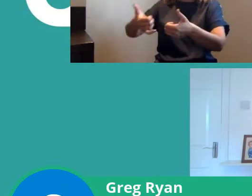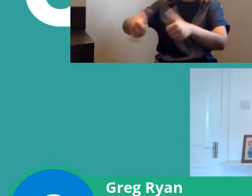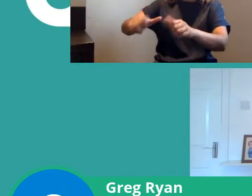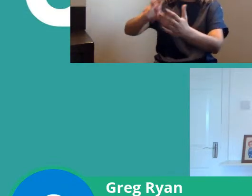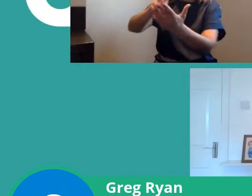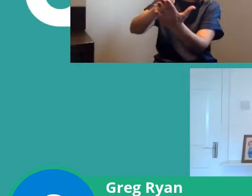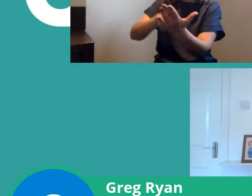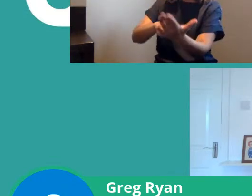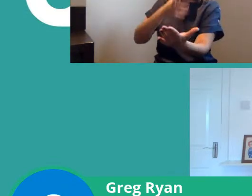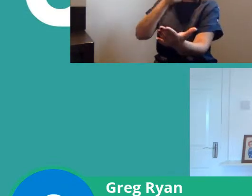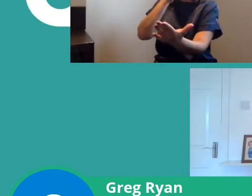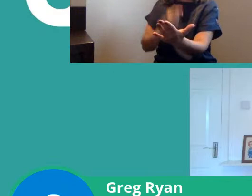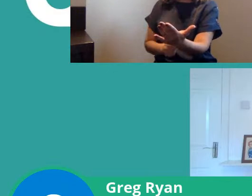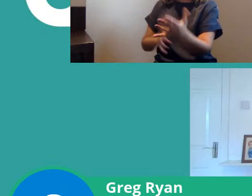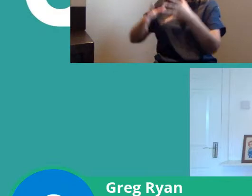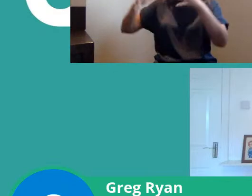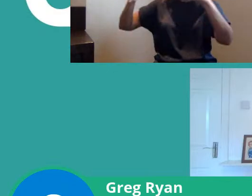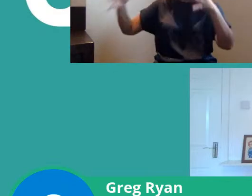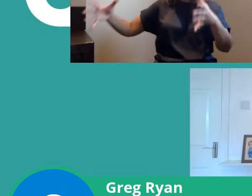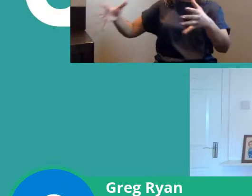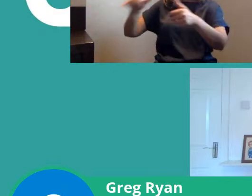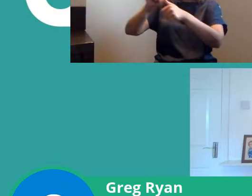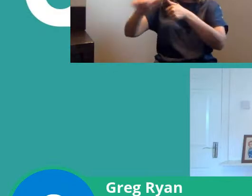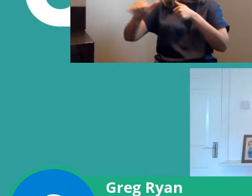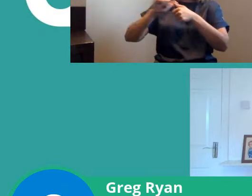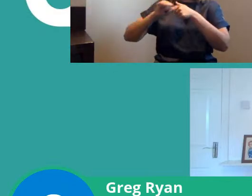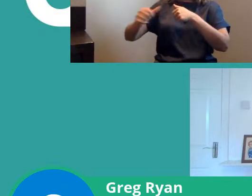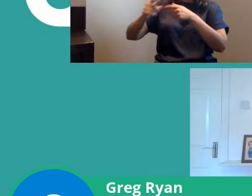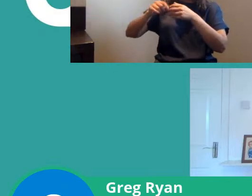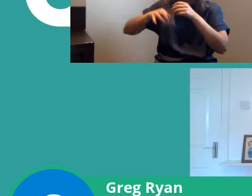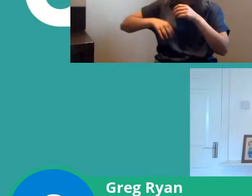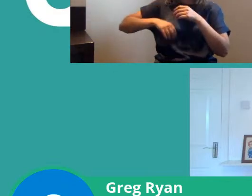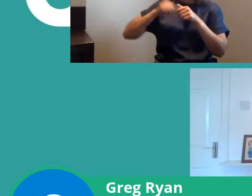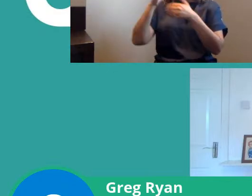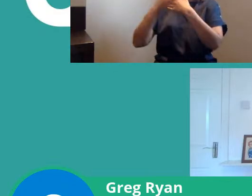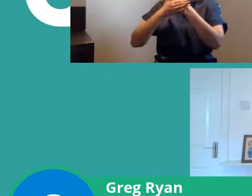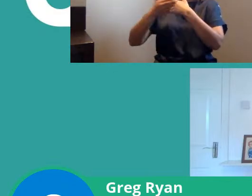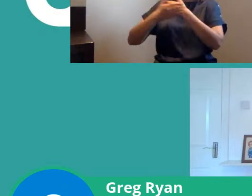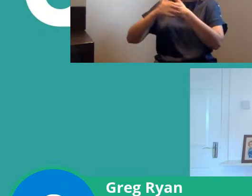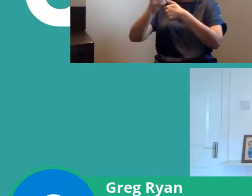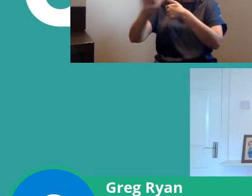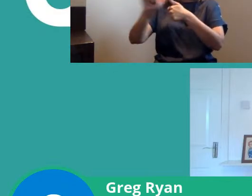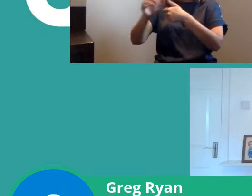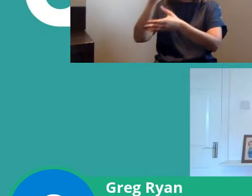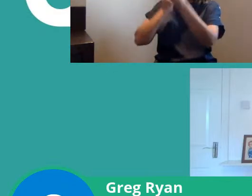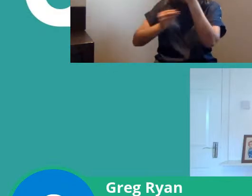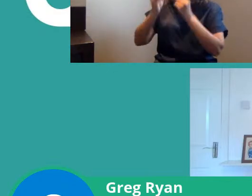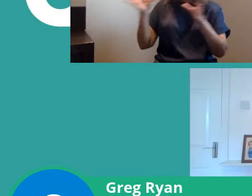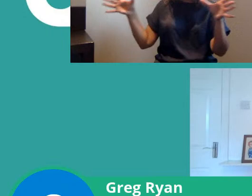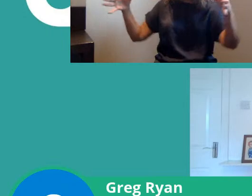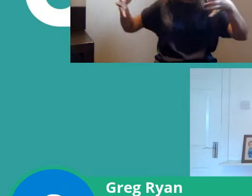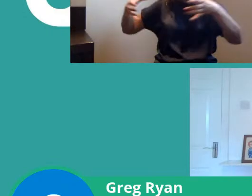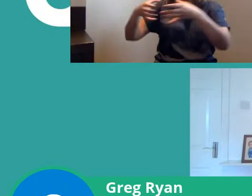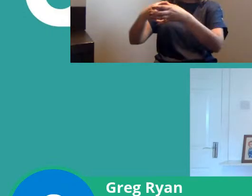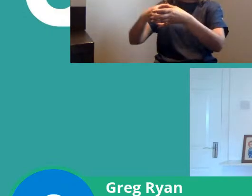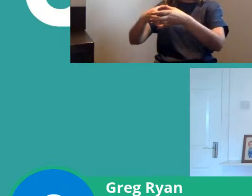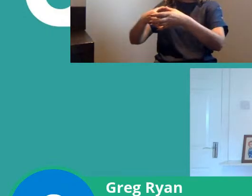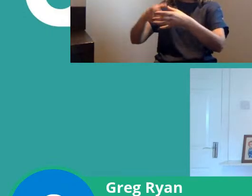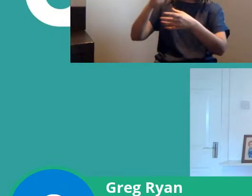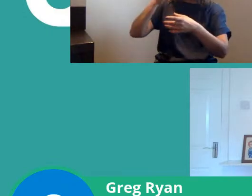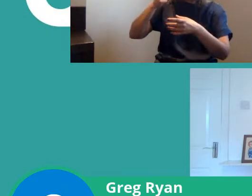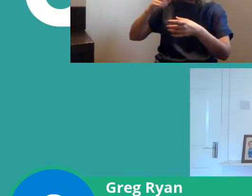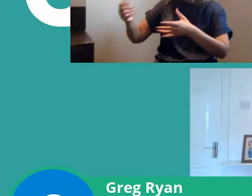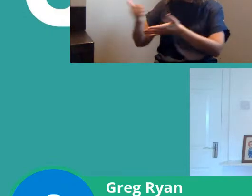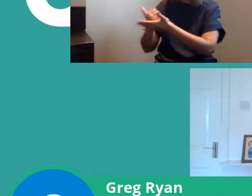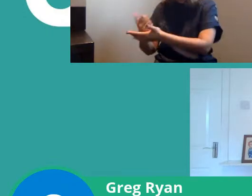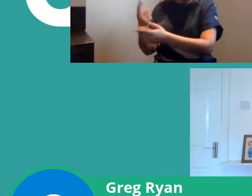the biggest group you can because the honestly the bigger the better the more of you doing it the more you will learn together you'll be able to catch each other up with